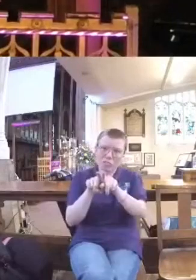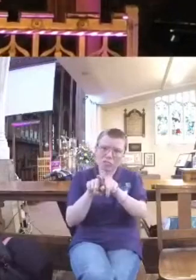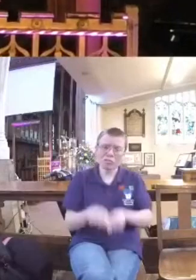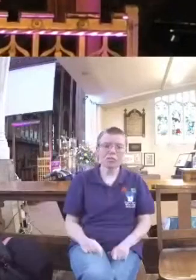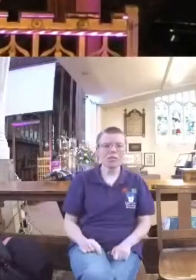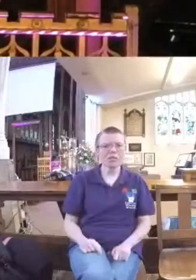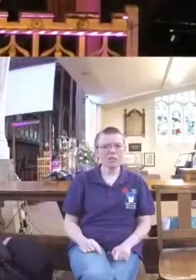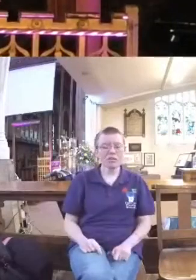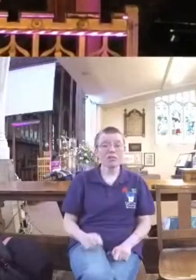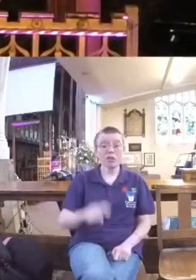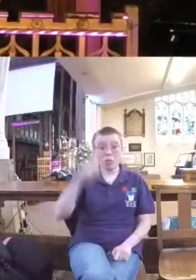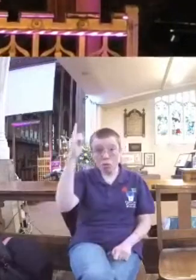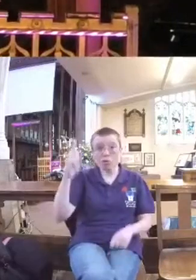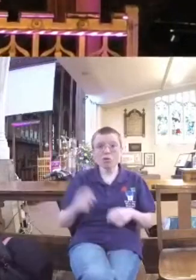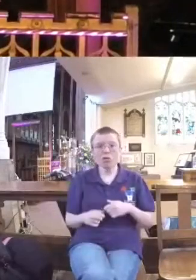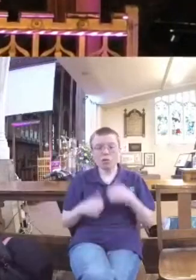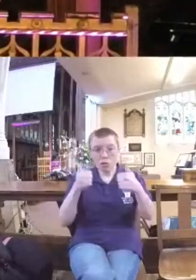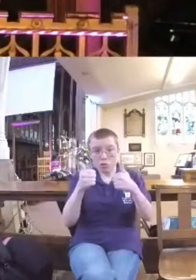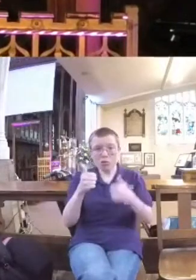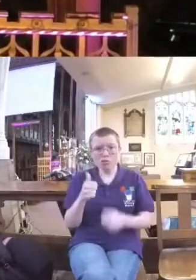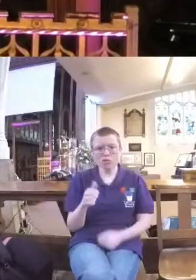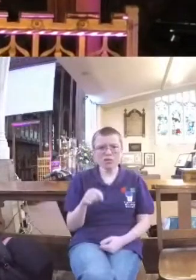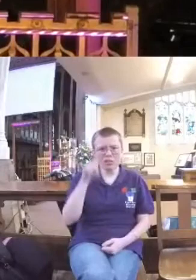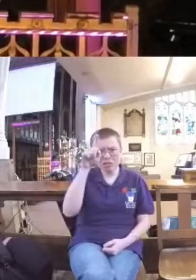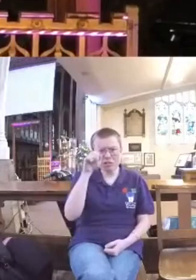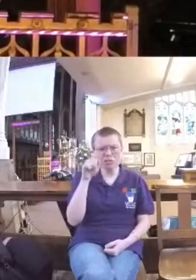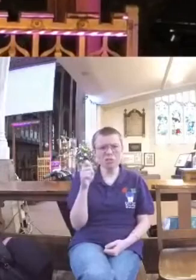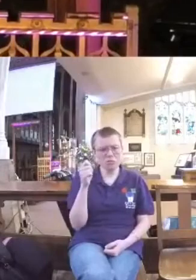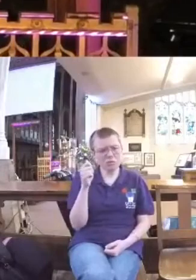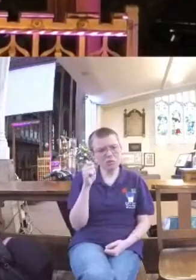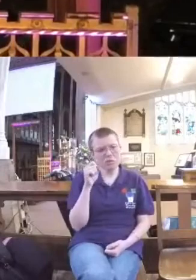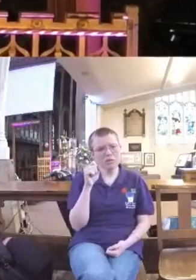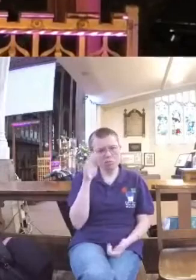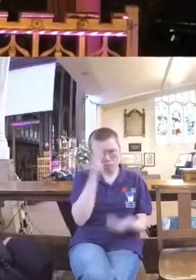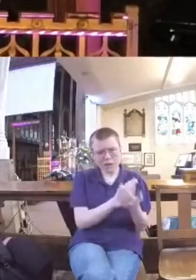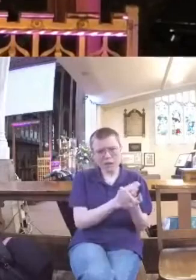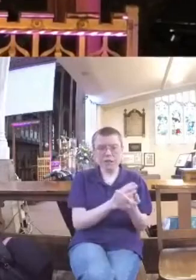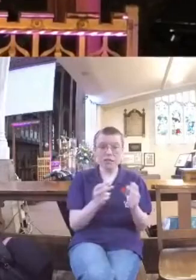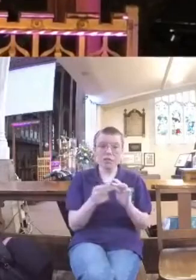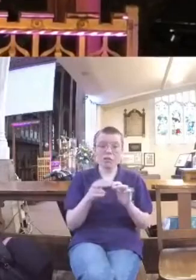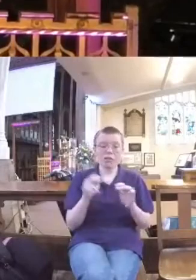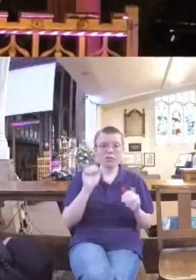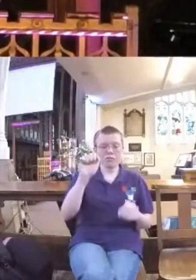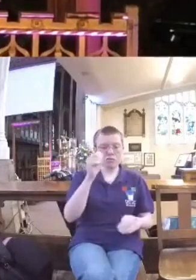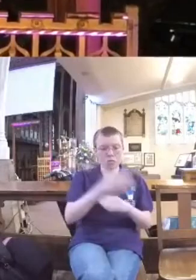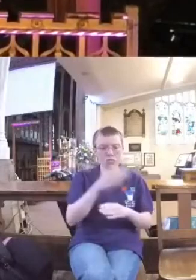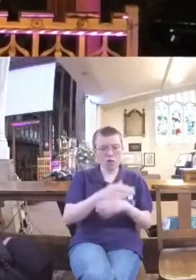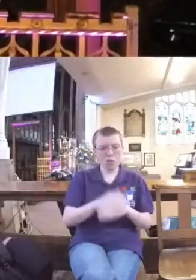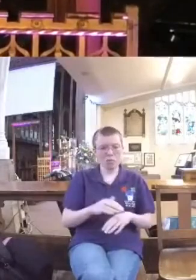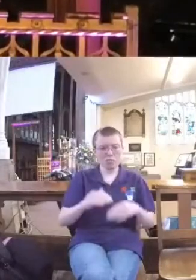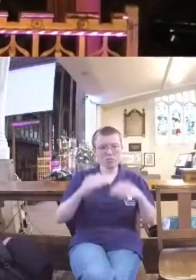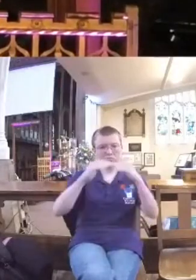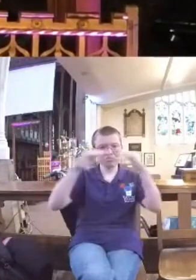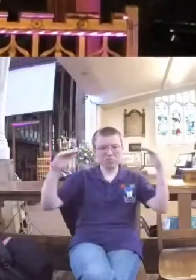goodness still be true to you? If you lost your job, your status, your health, home,